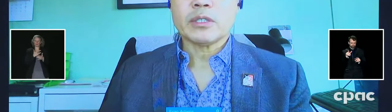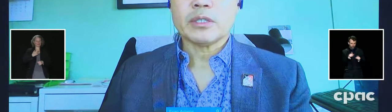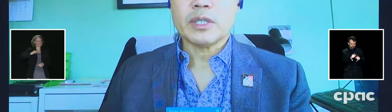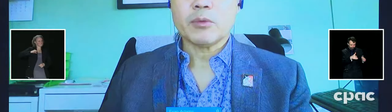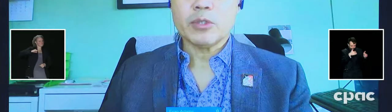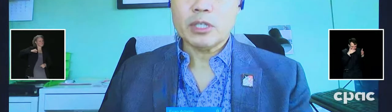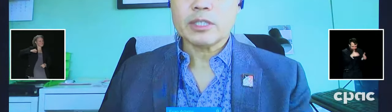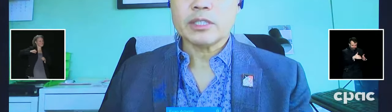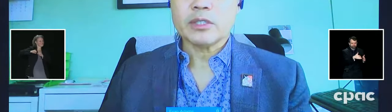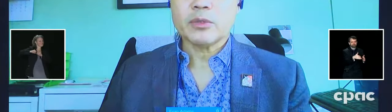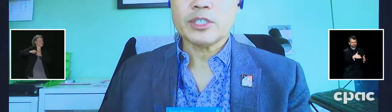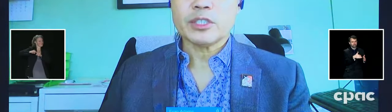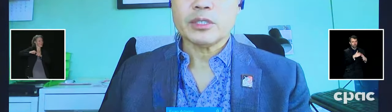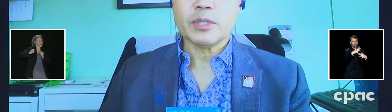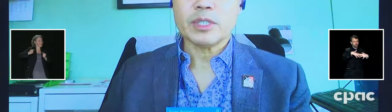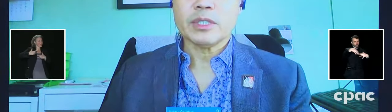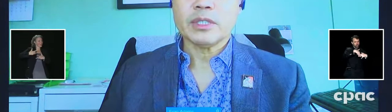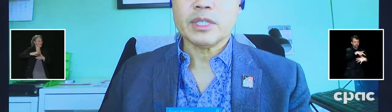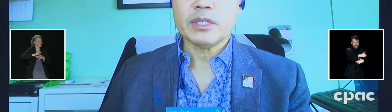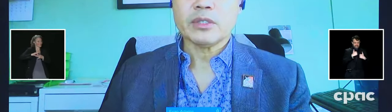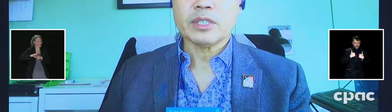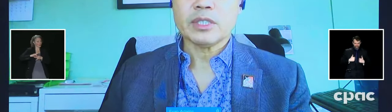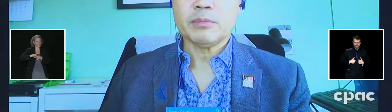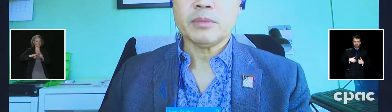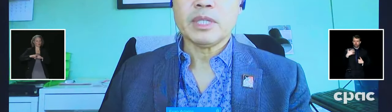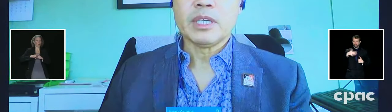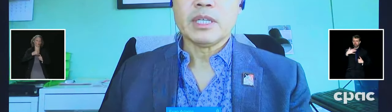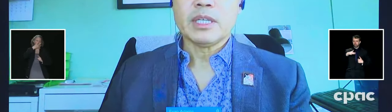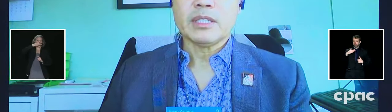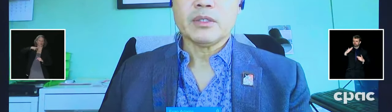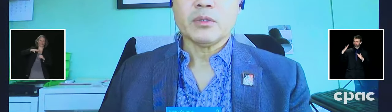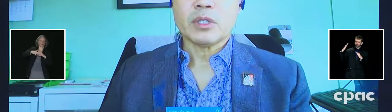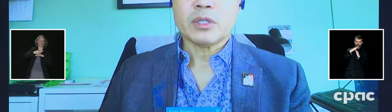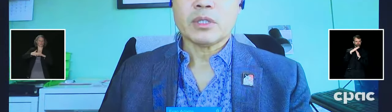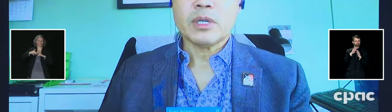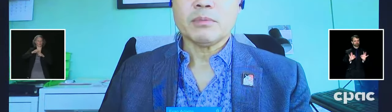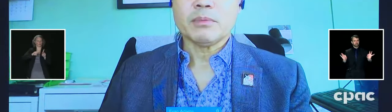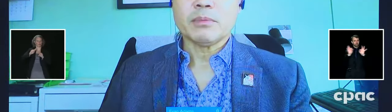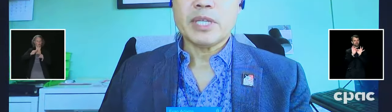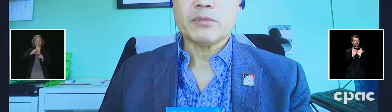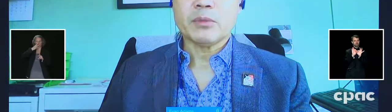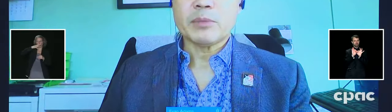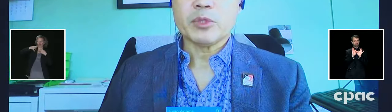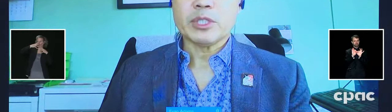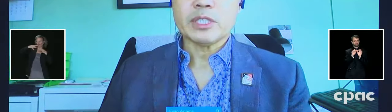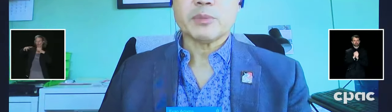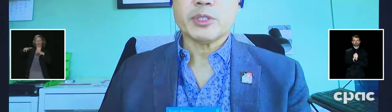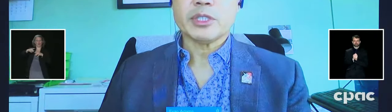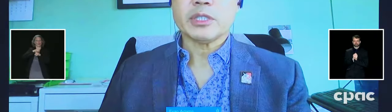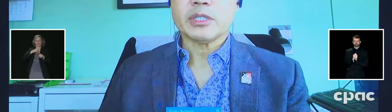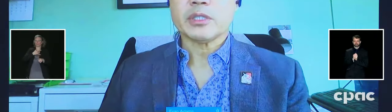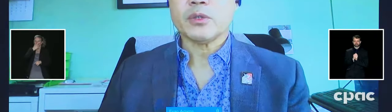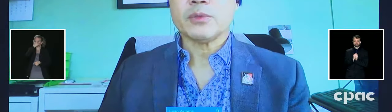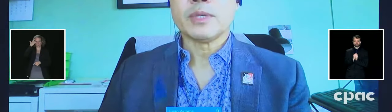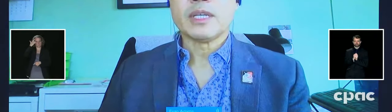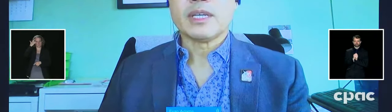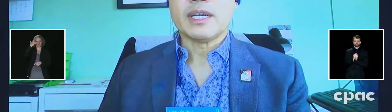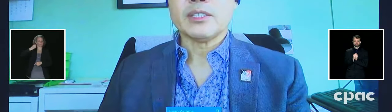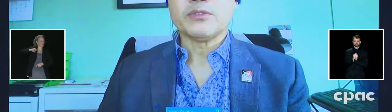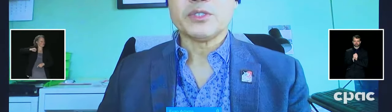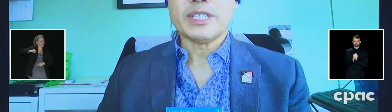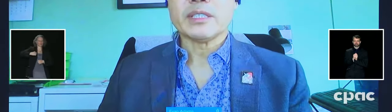they were not a consideration within the health system. And those are painful memories and experiences. So